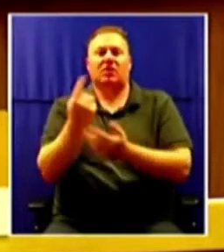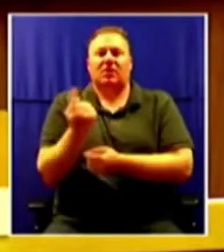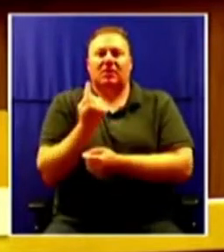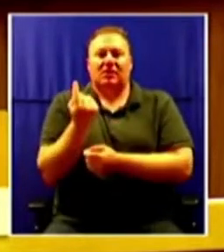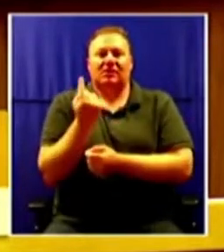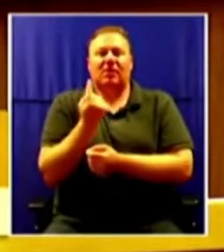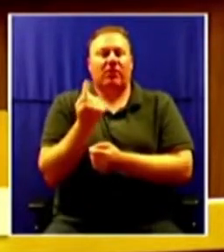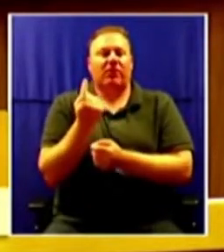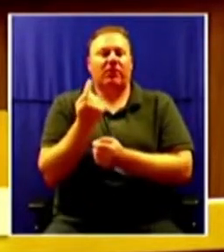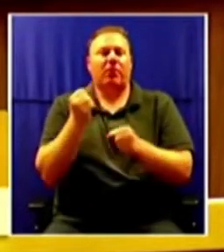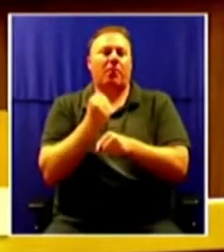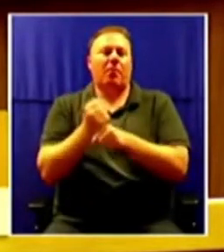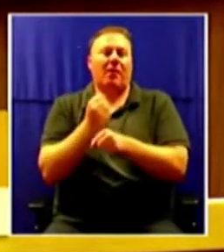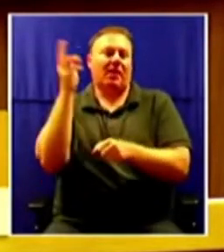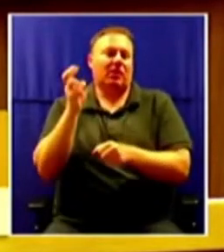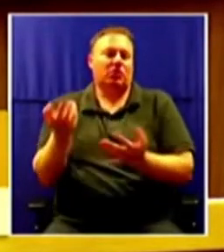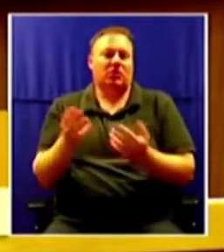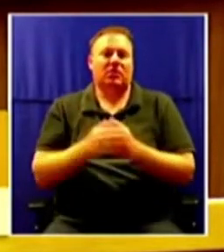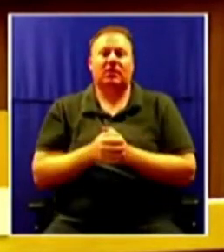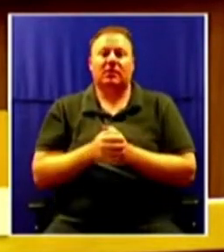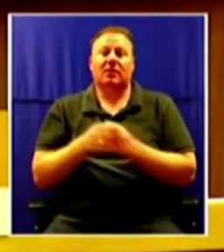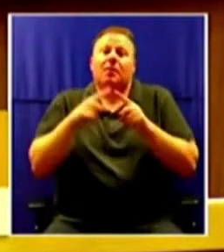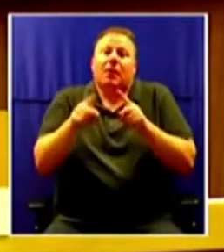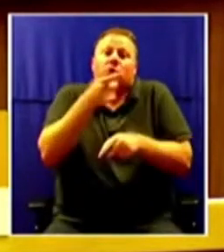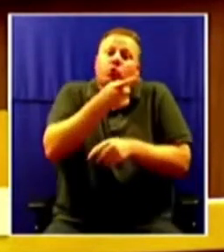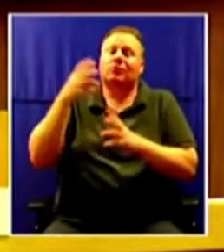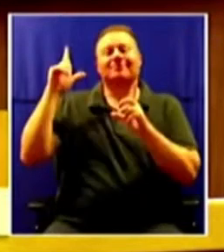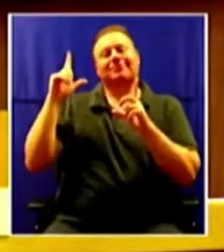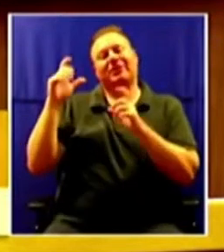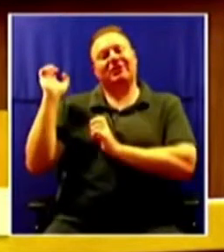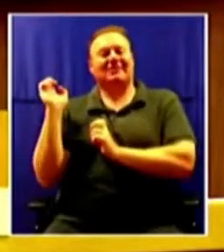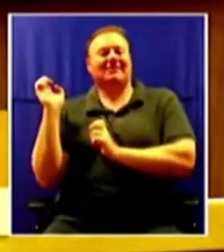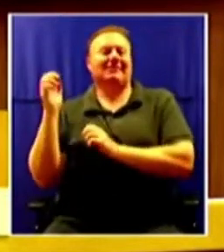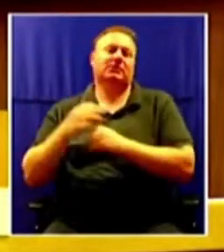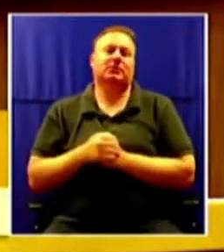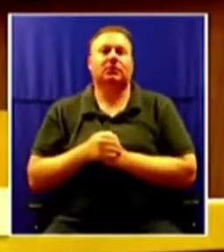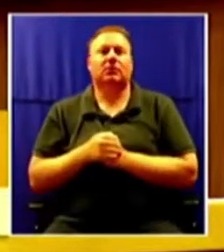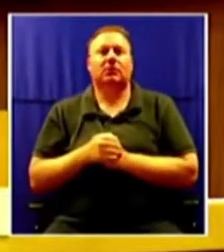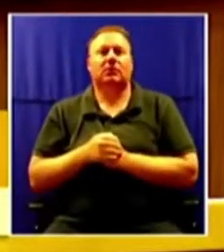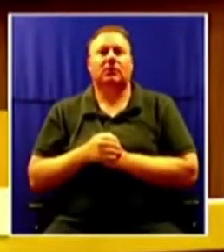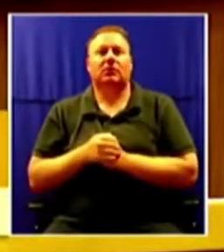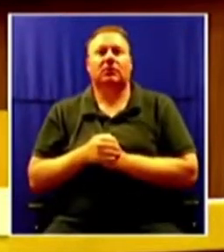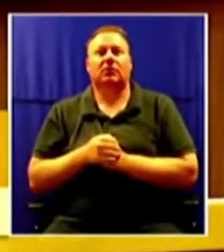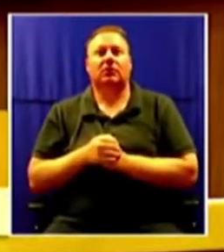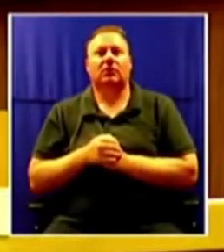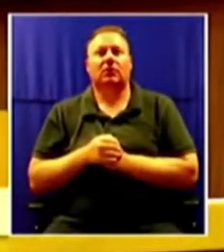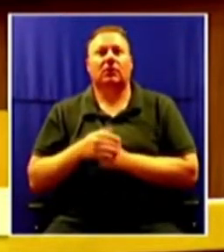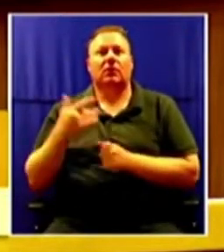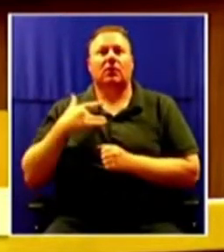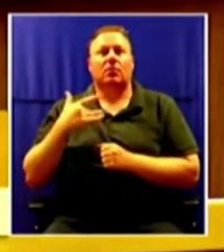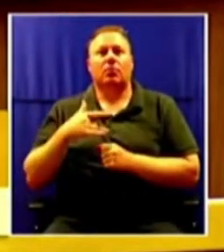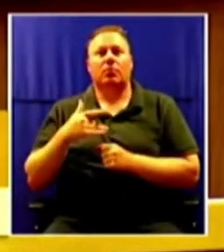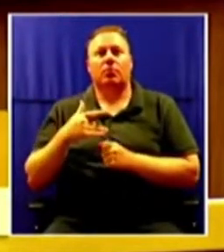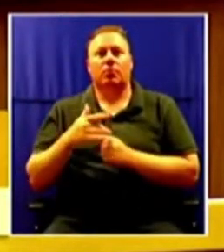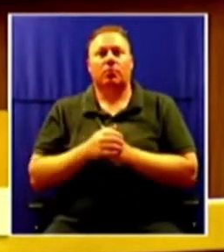from ESCOM. And yet, you posed for pictures. Ligua Municipality is among top ten municipality culprits